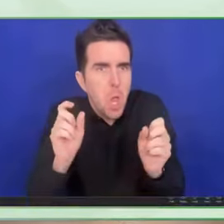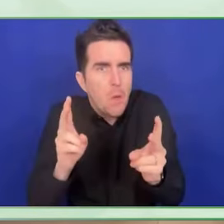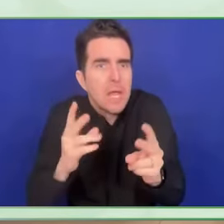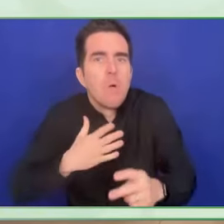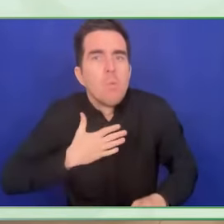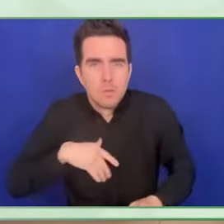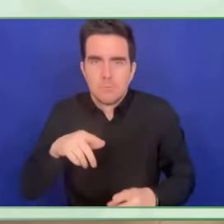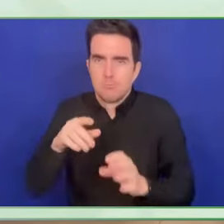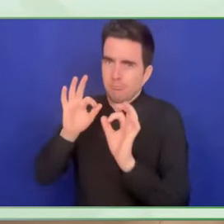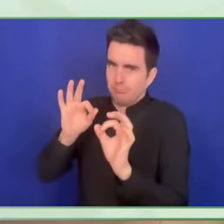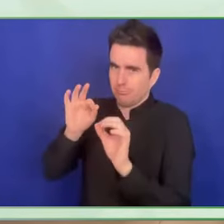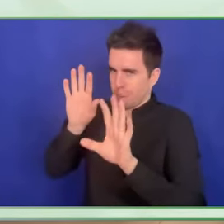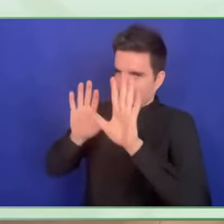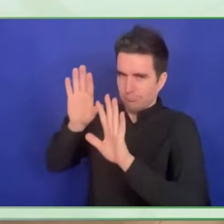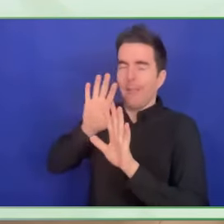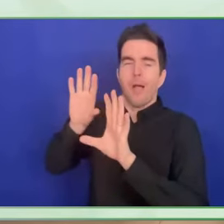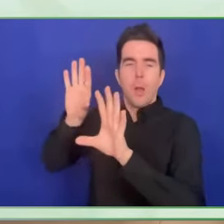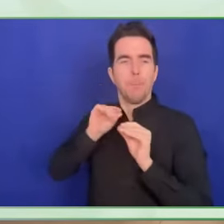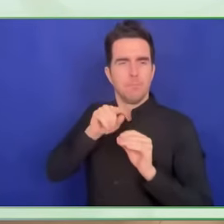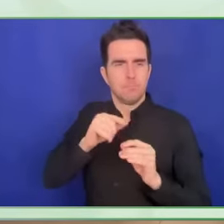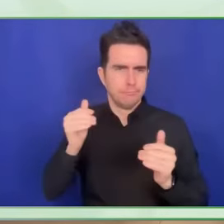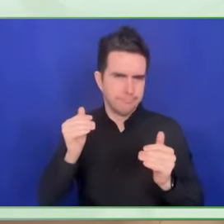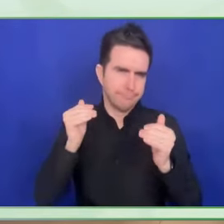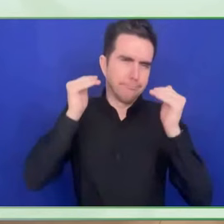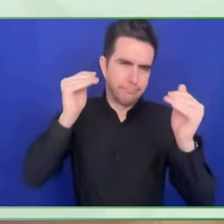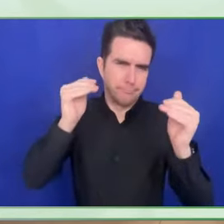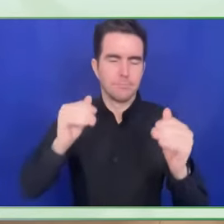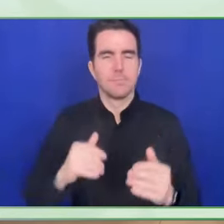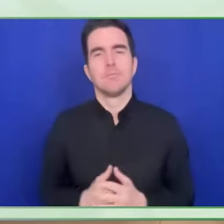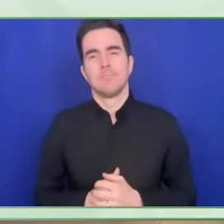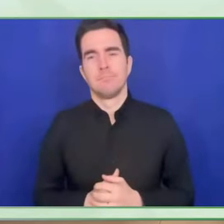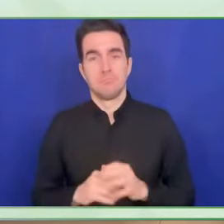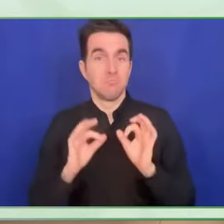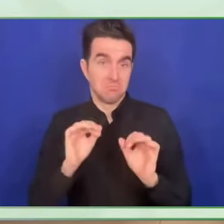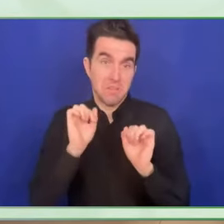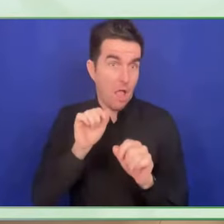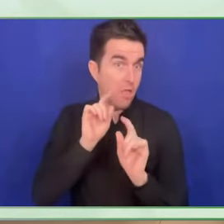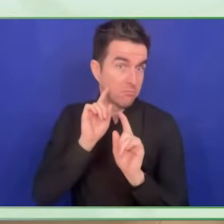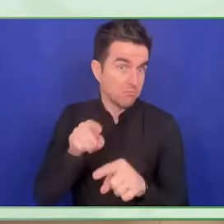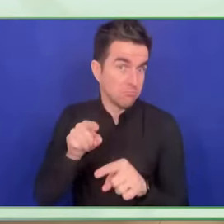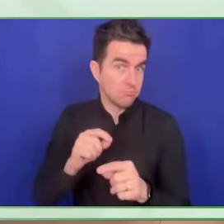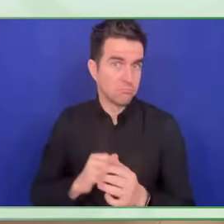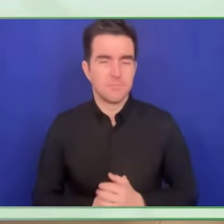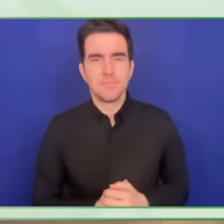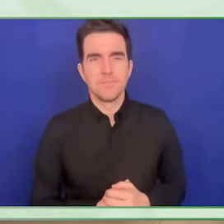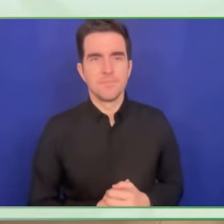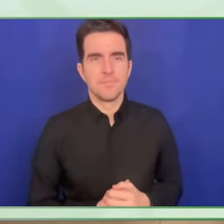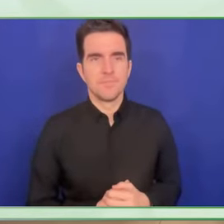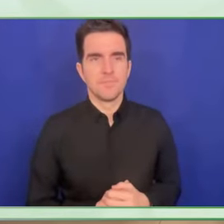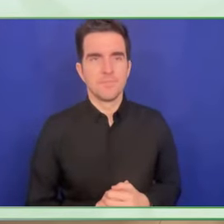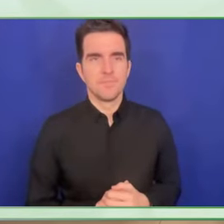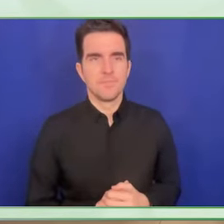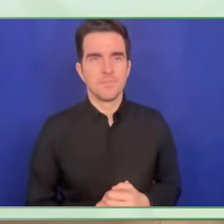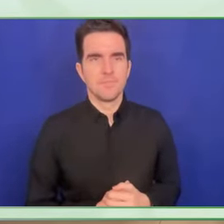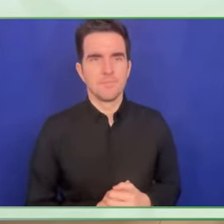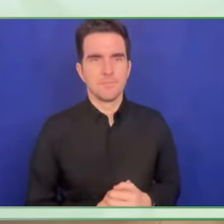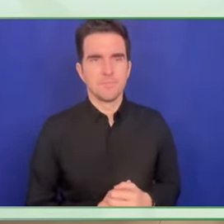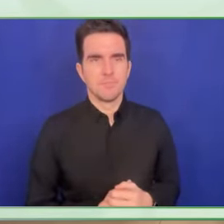going back to you, how do you incorporate accessibility in your technology designs, also in Samsung?